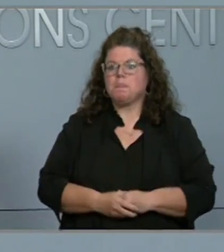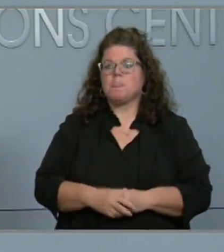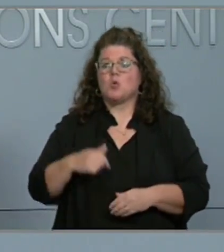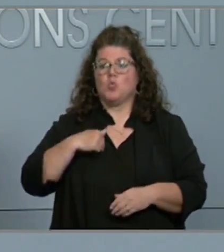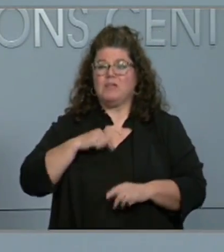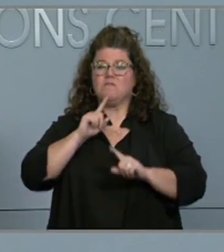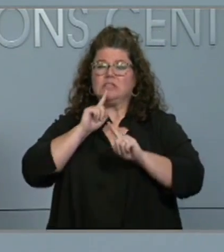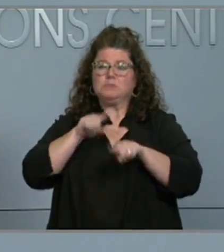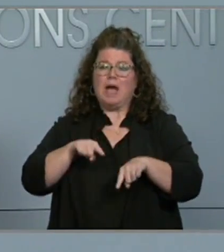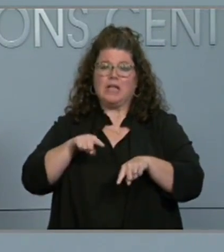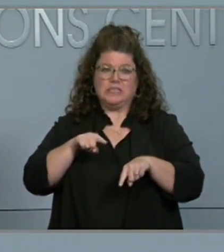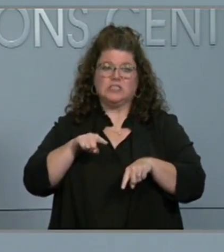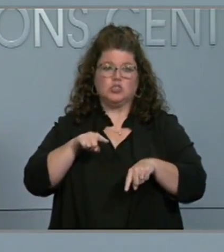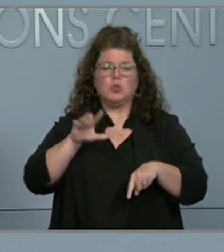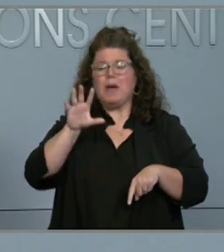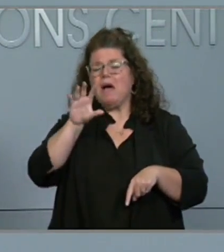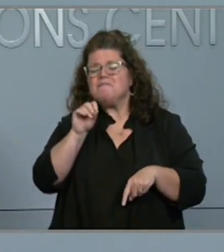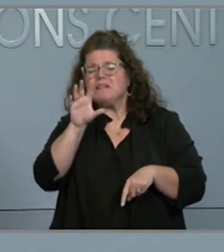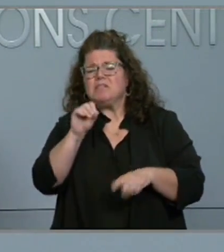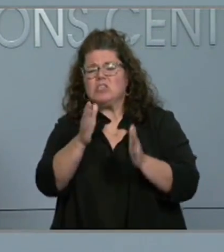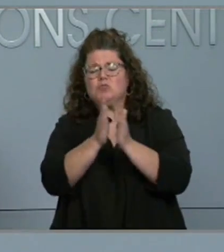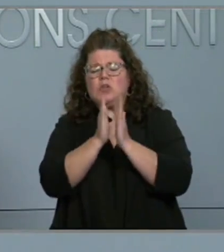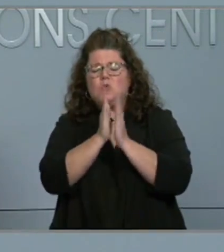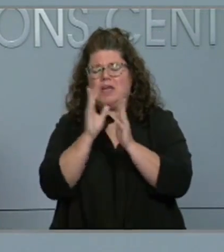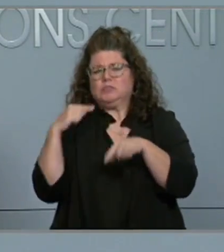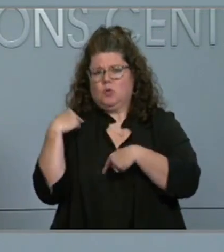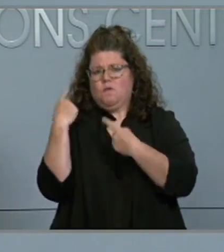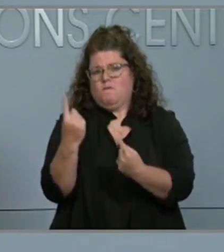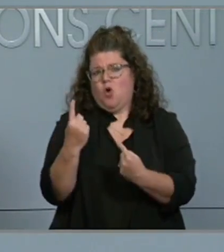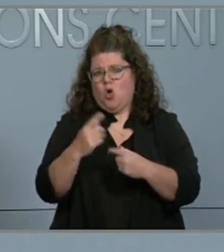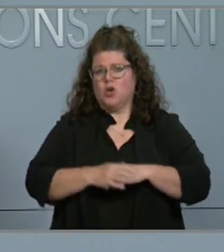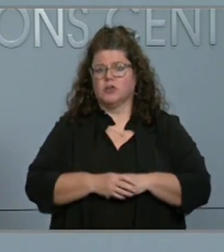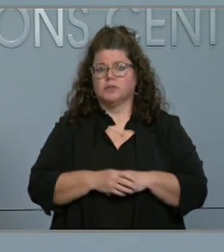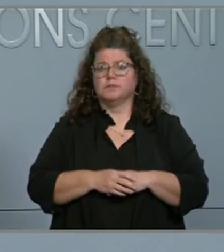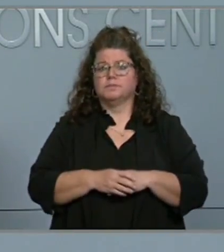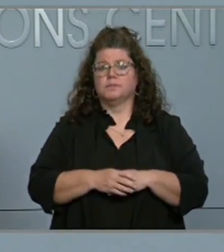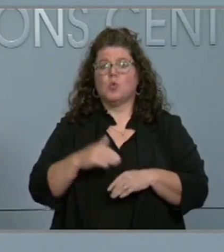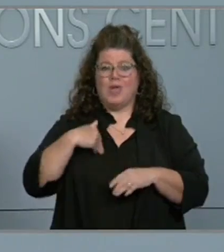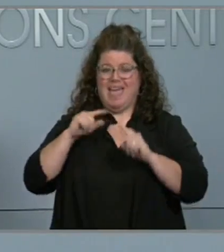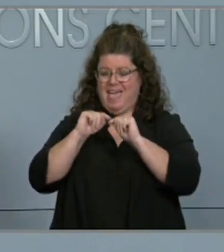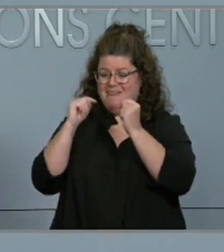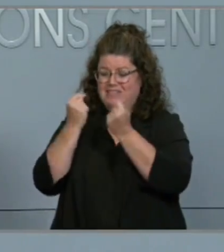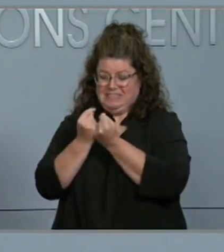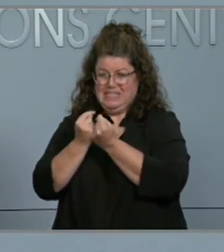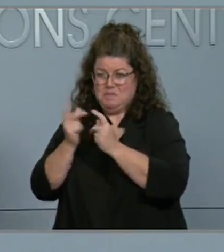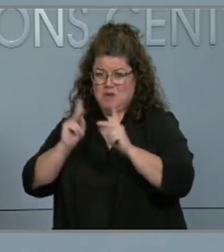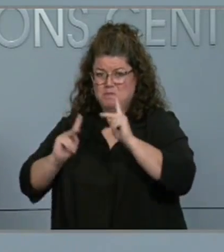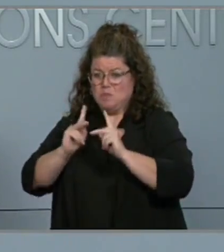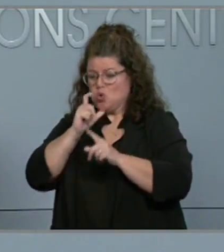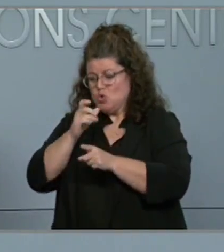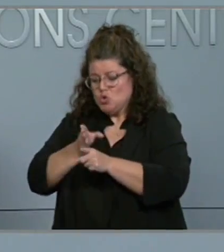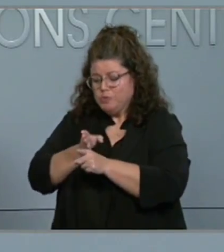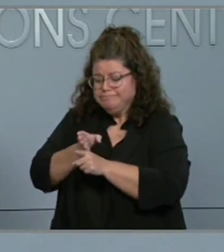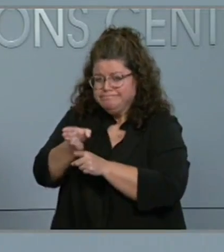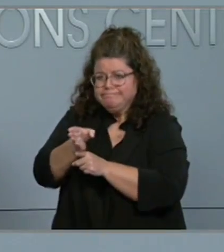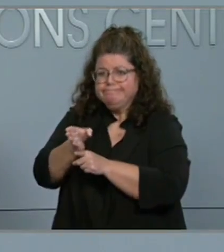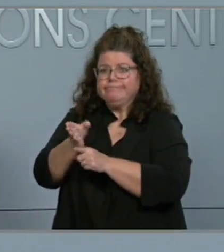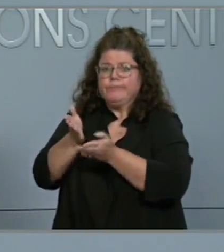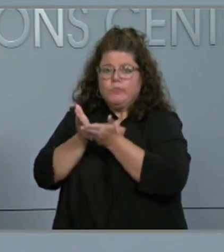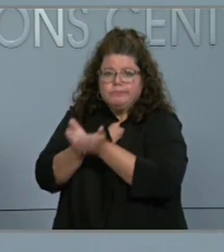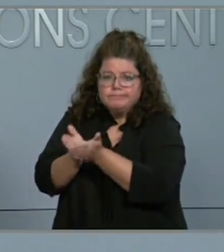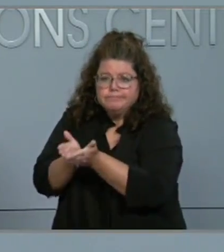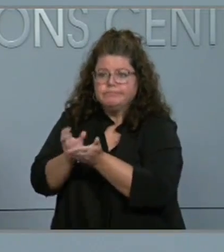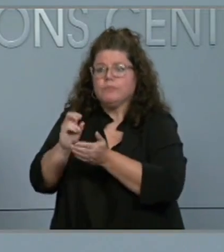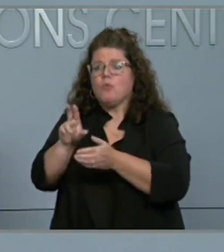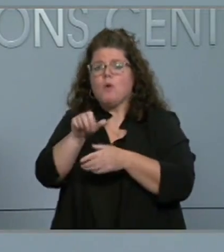about 50 resource requests from local governments. Our Swiftwater Rescue Teams and Search and Rescue Task Force are now on station where we believe